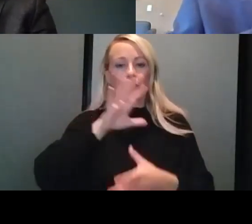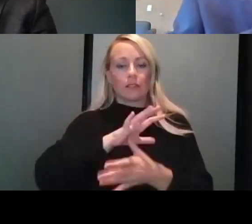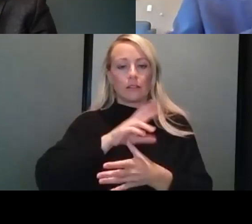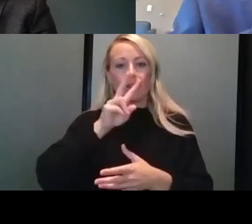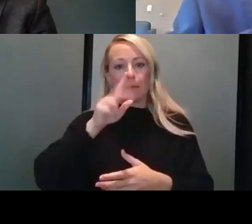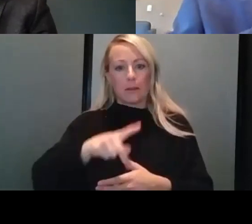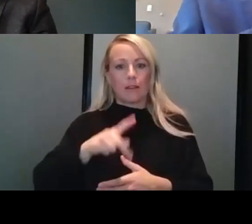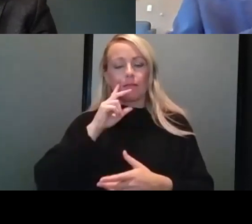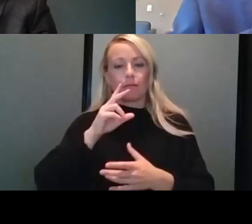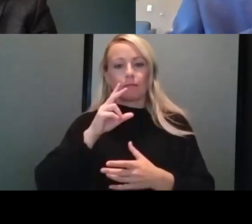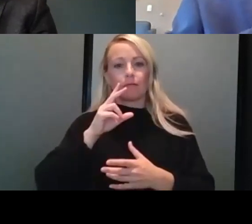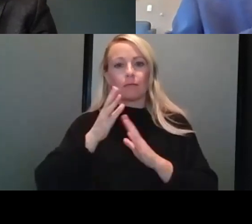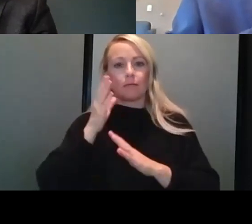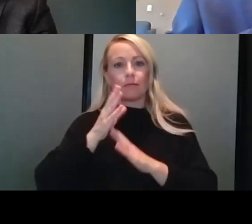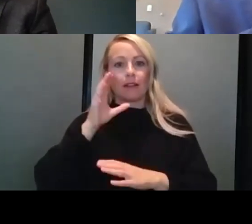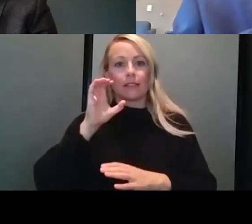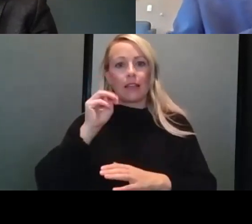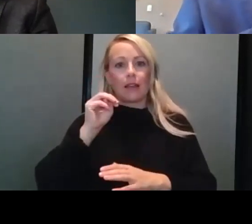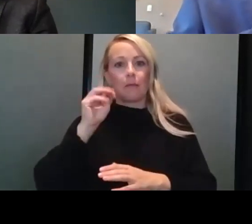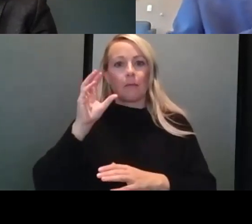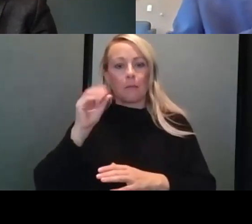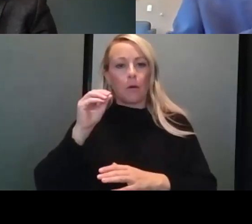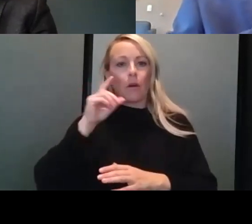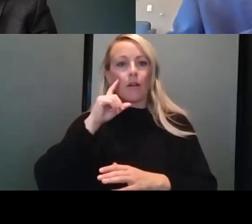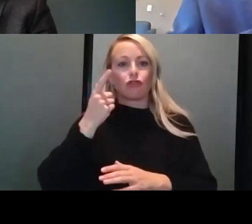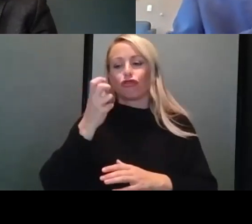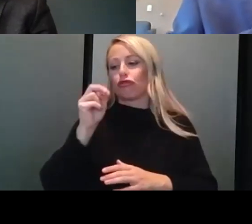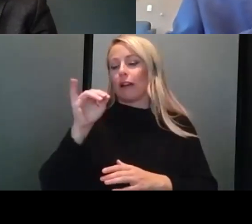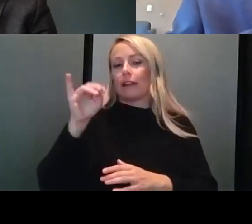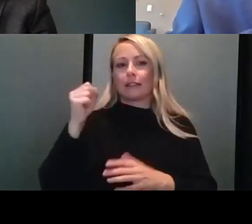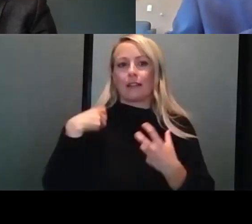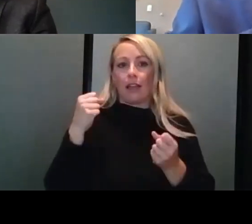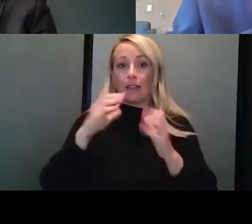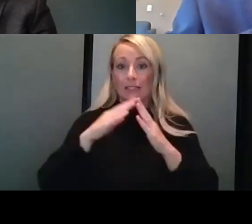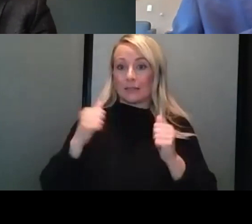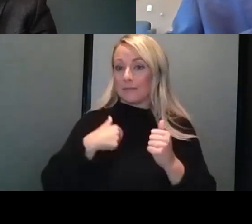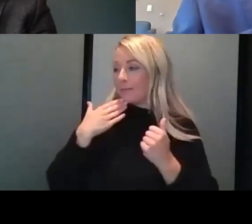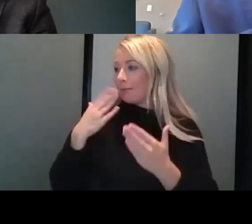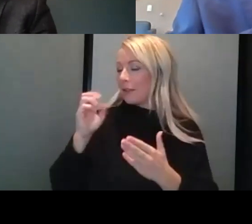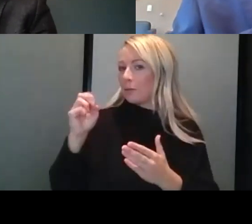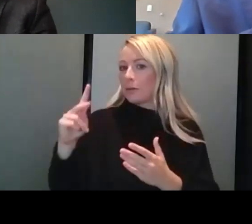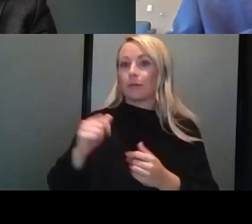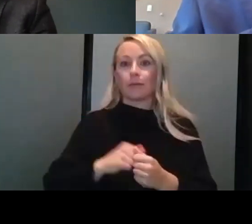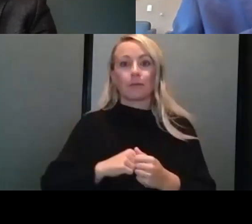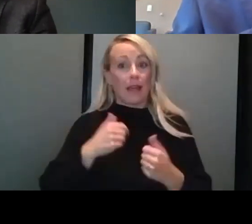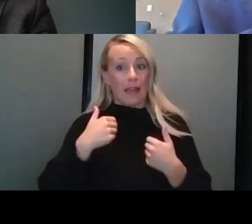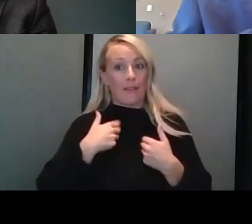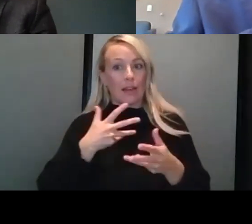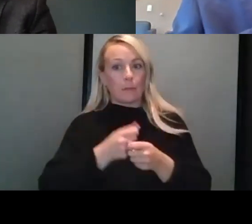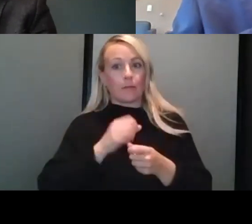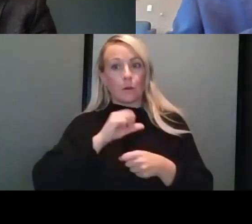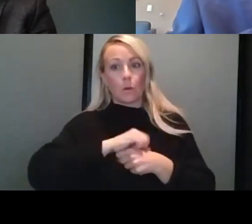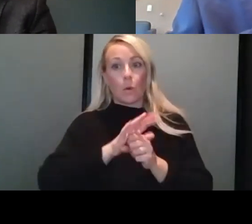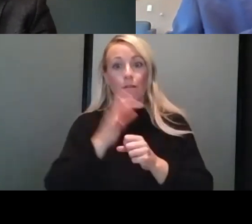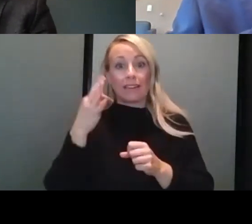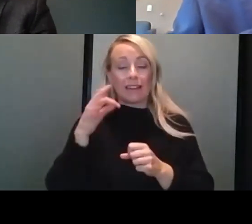and CMO with Genesis Health System. Thank you, Dr. Anderson. Thank you, Brooke. I'll give an update on COVID-19